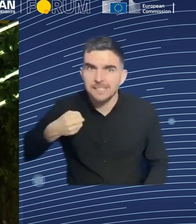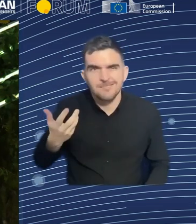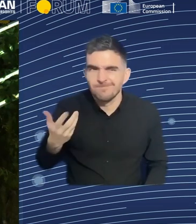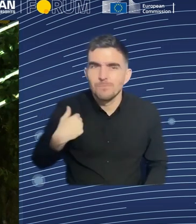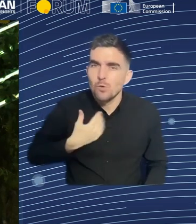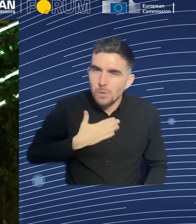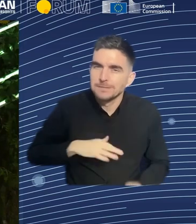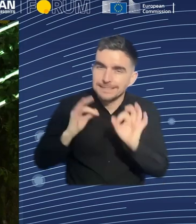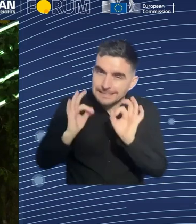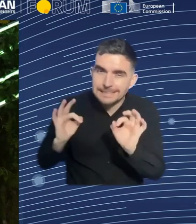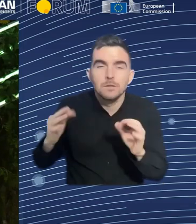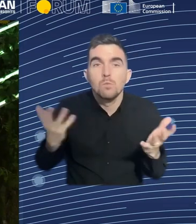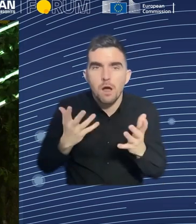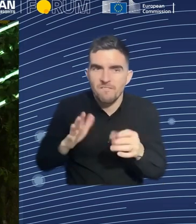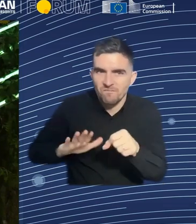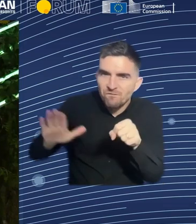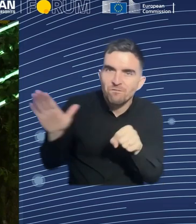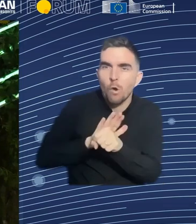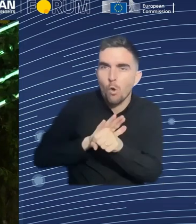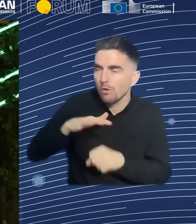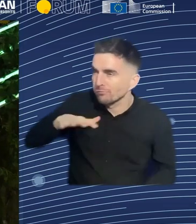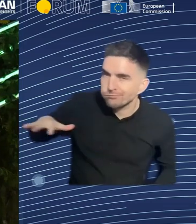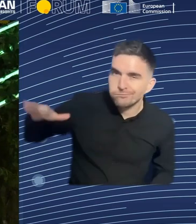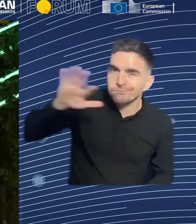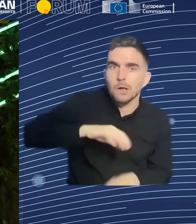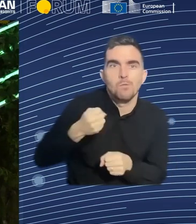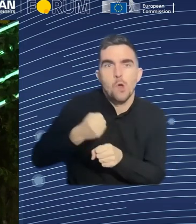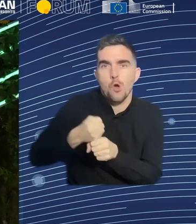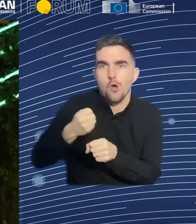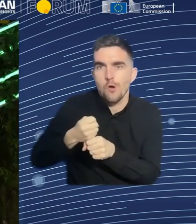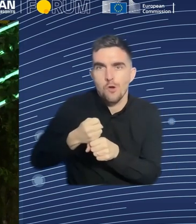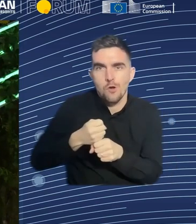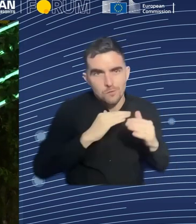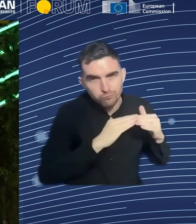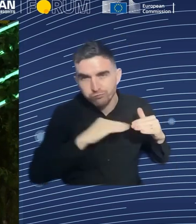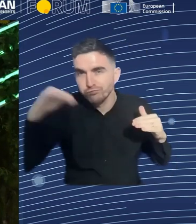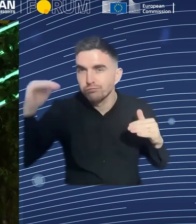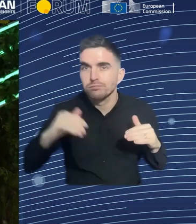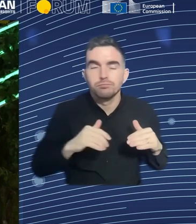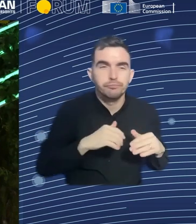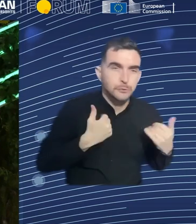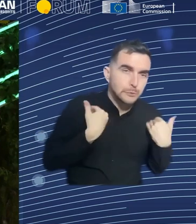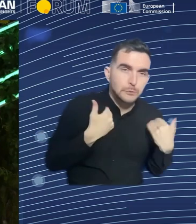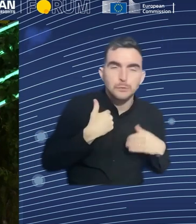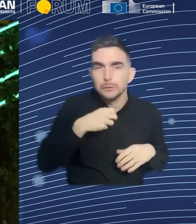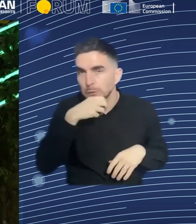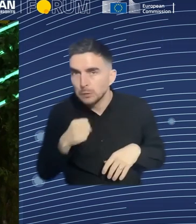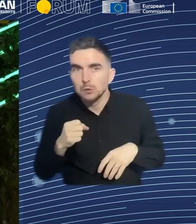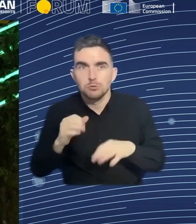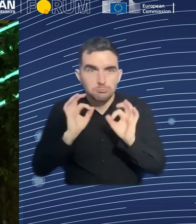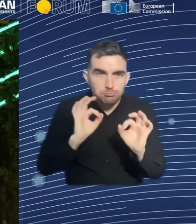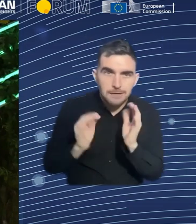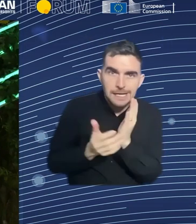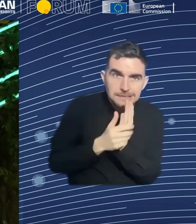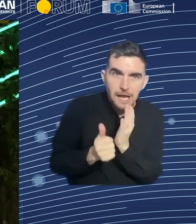reskilled throughout the career. And in terms of vocational education and training, that means a shift perhaps in the